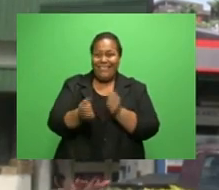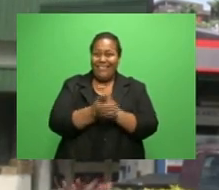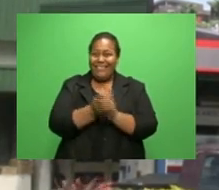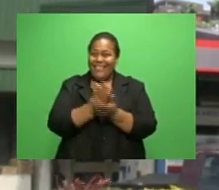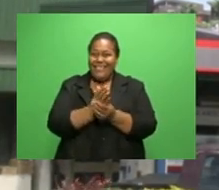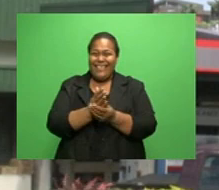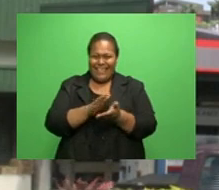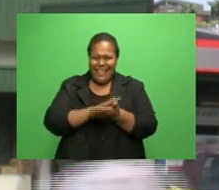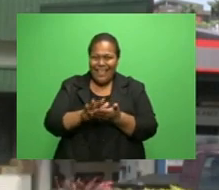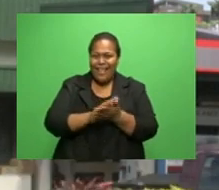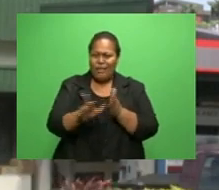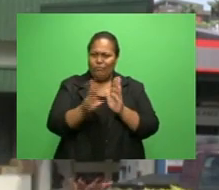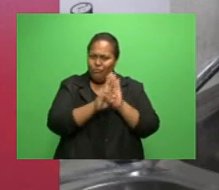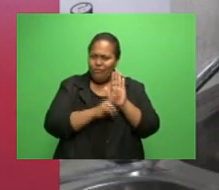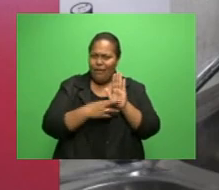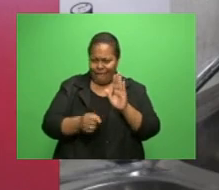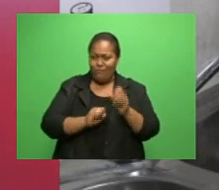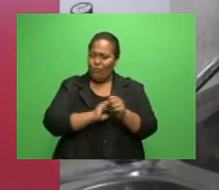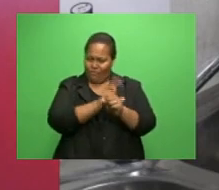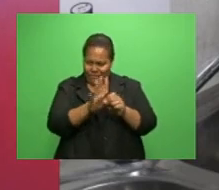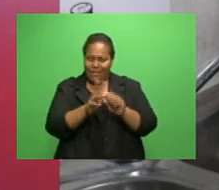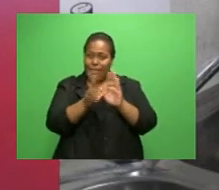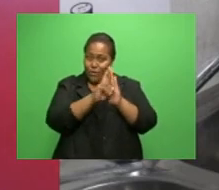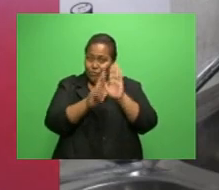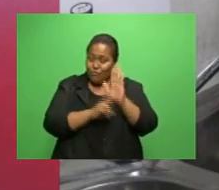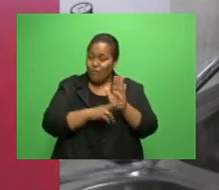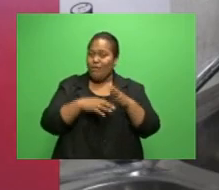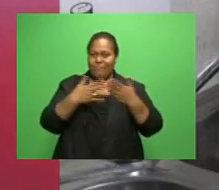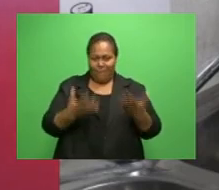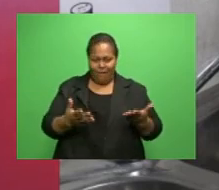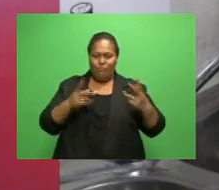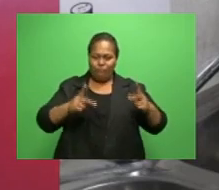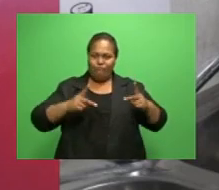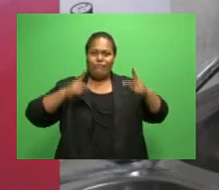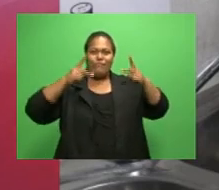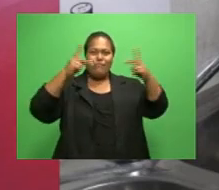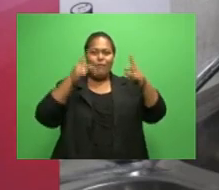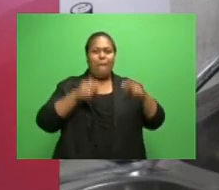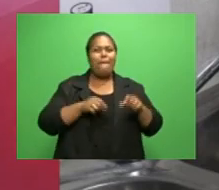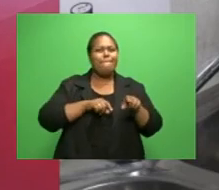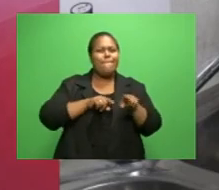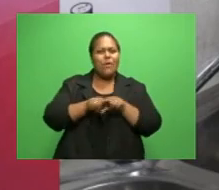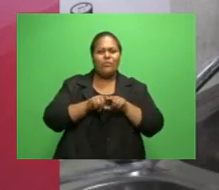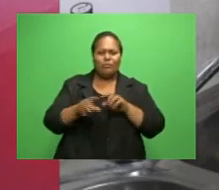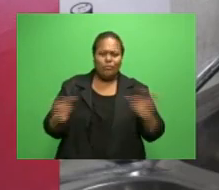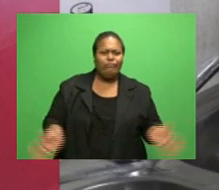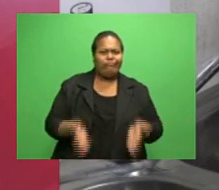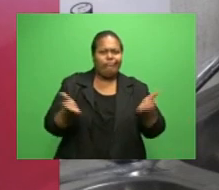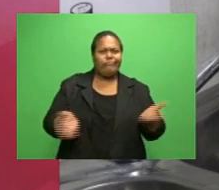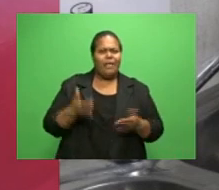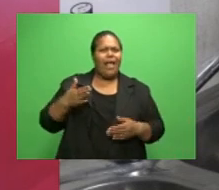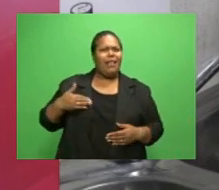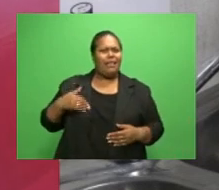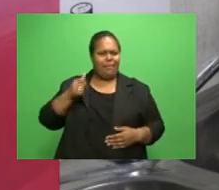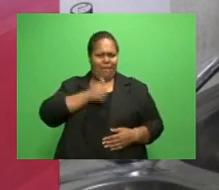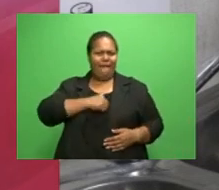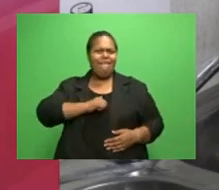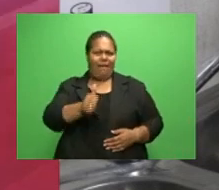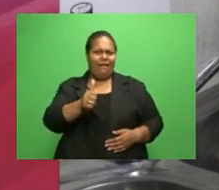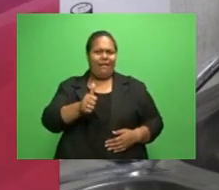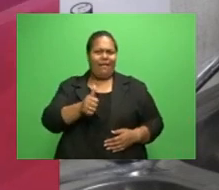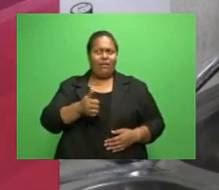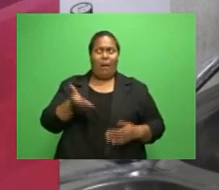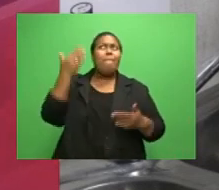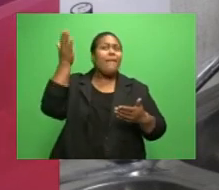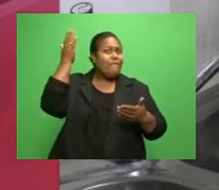Definitely, COVID-19 has allowed us to promote plenty healthy behaviors that we've been trying to promote